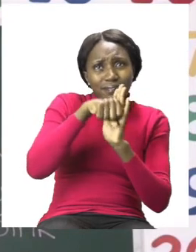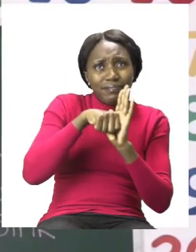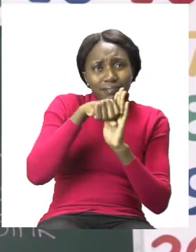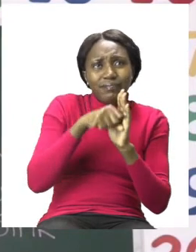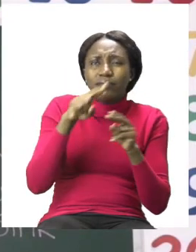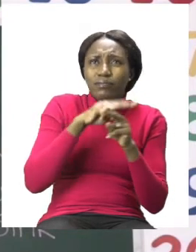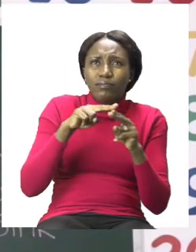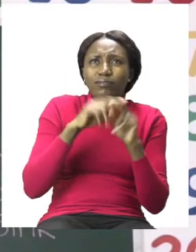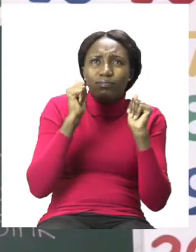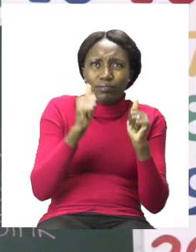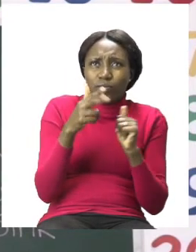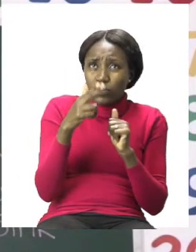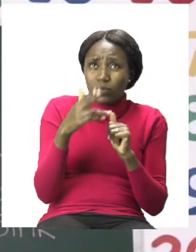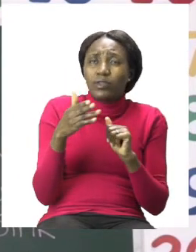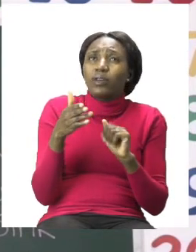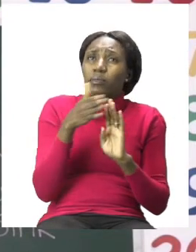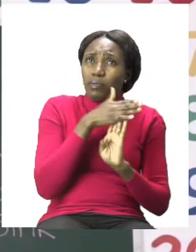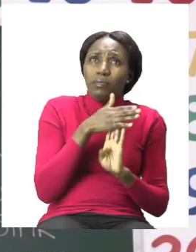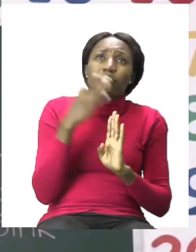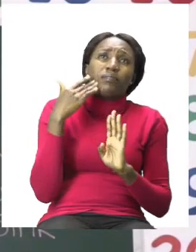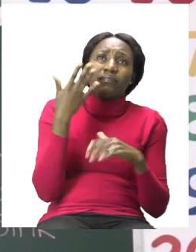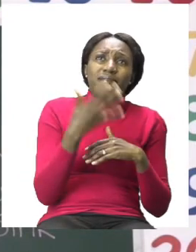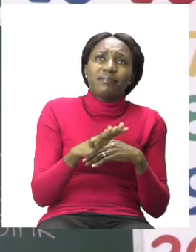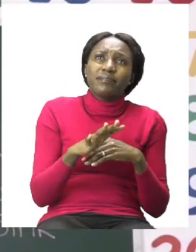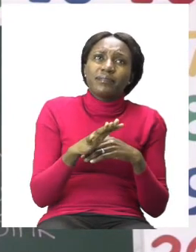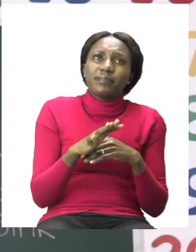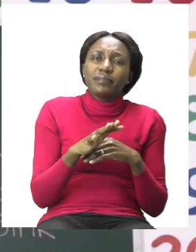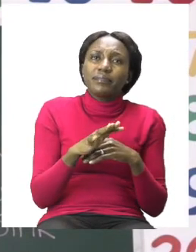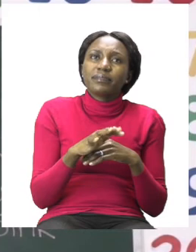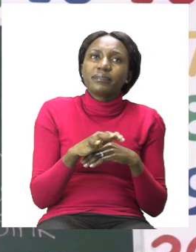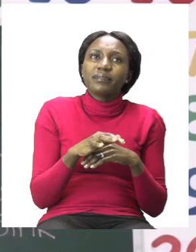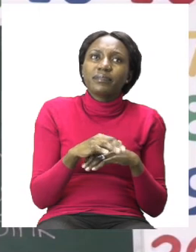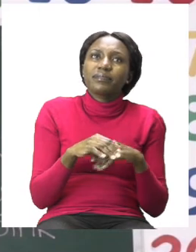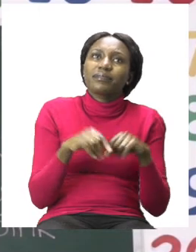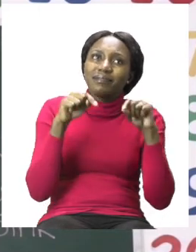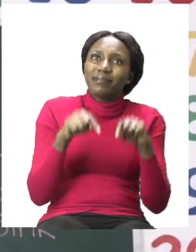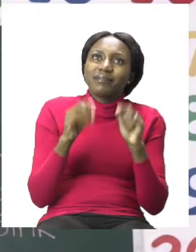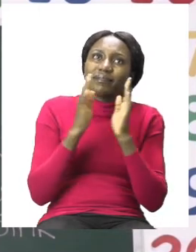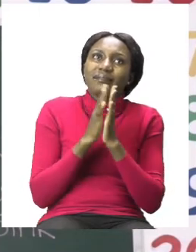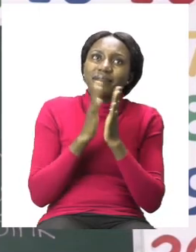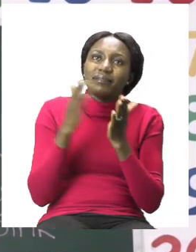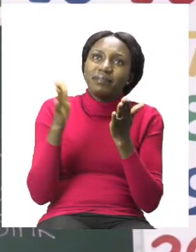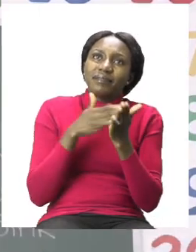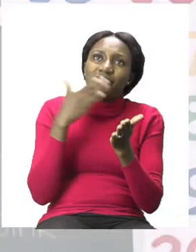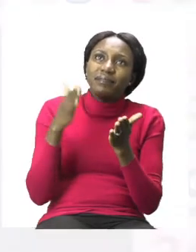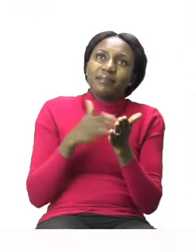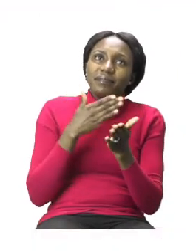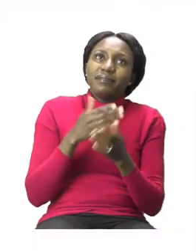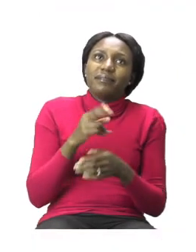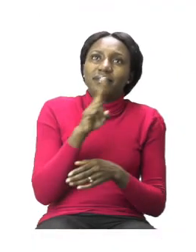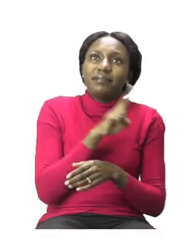scissors when you are done. Then after that I'd like you to please go to the next page which is page